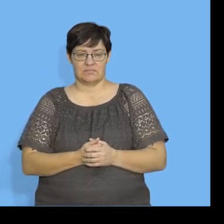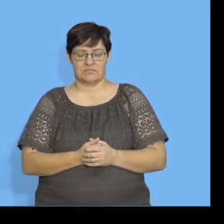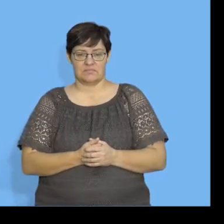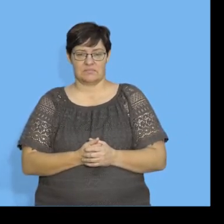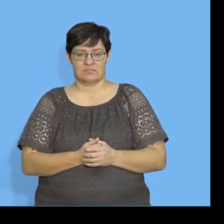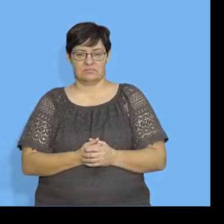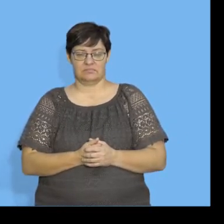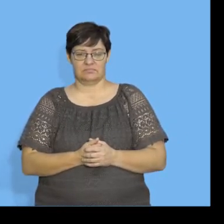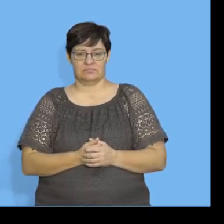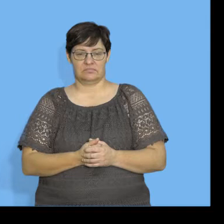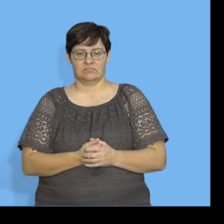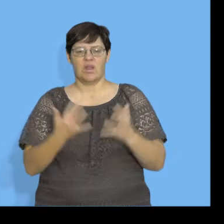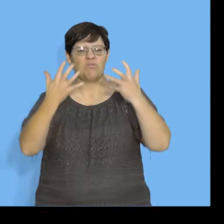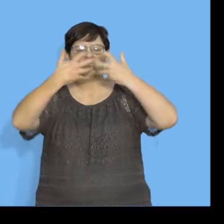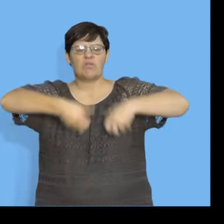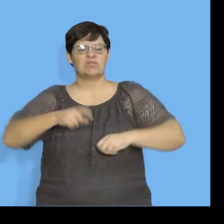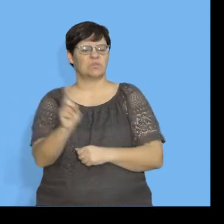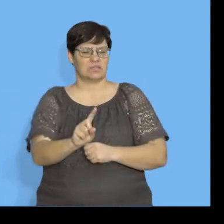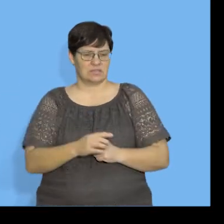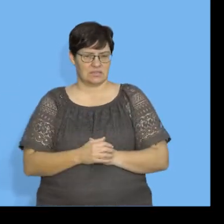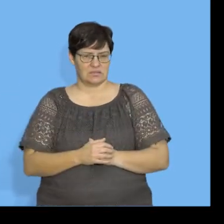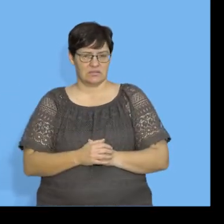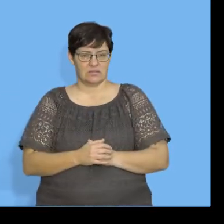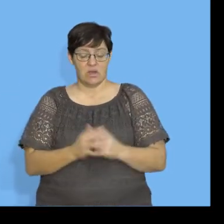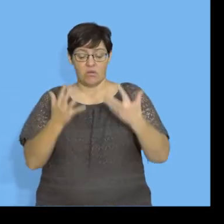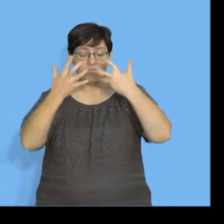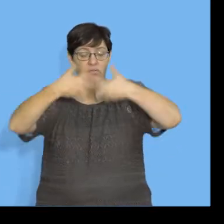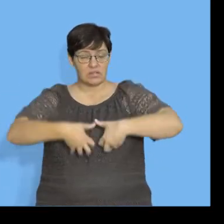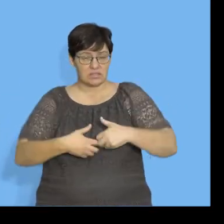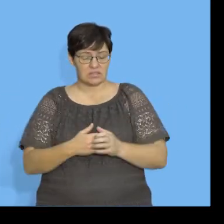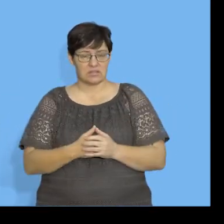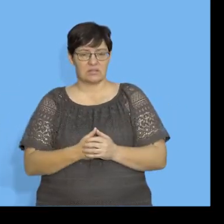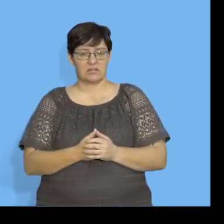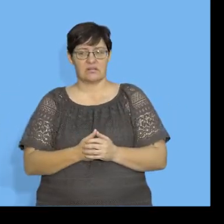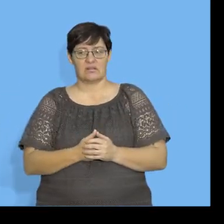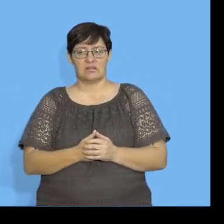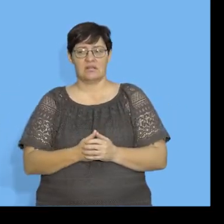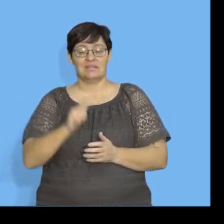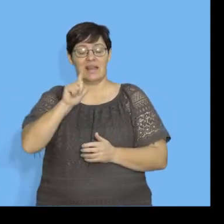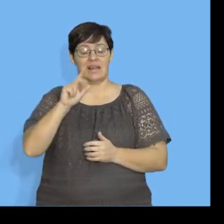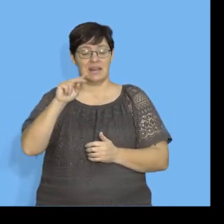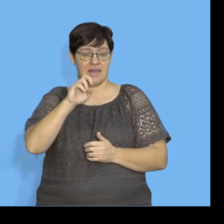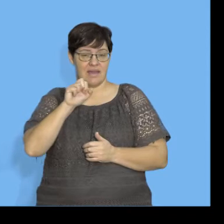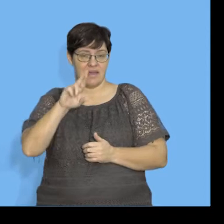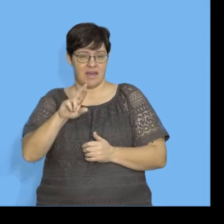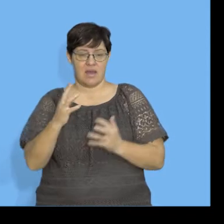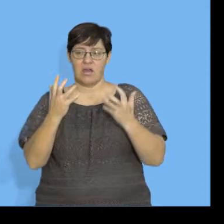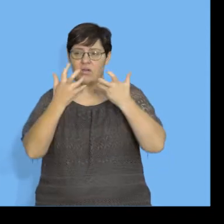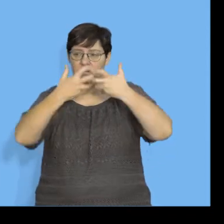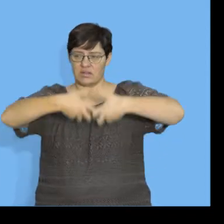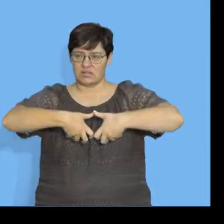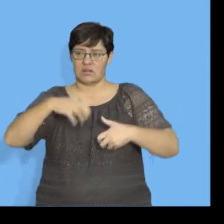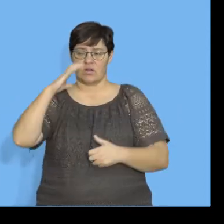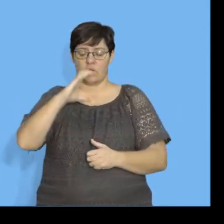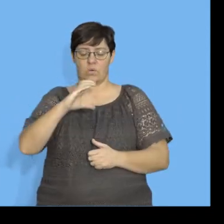So, what is correlation? So, correlation is the linear correlation coefficient.